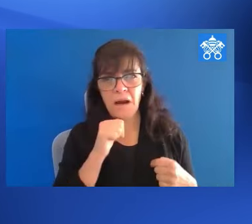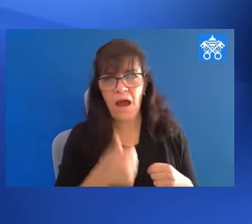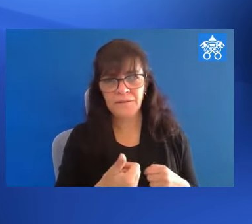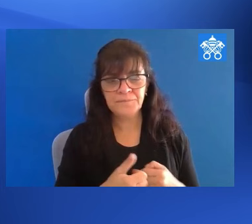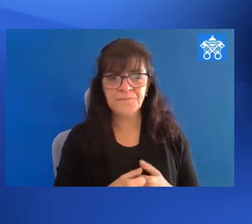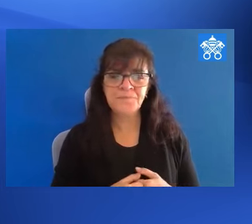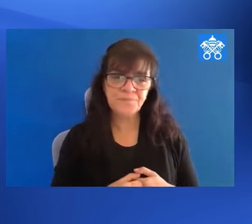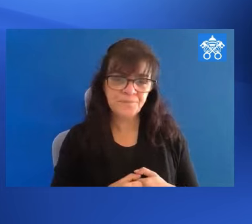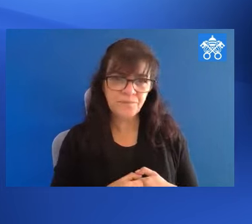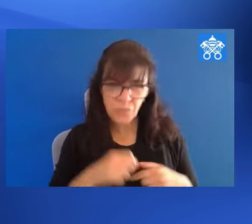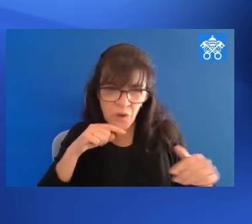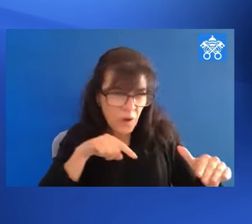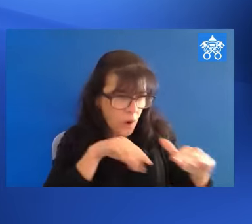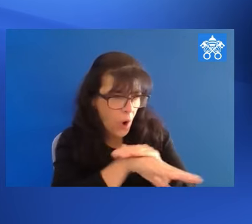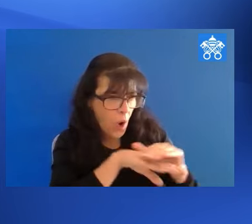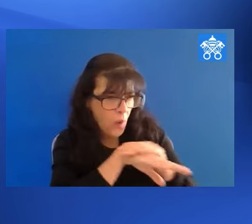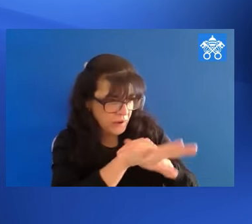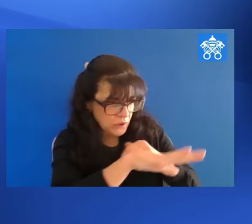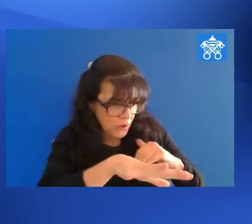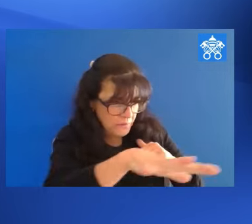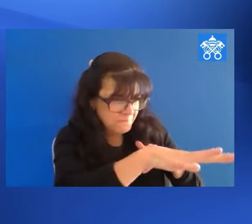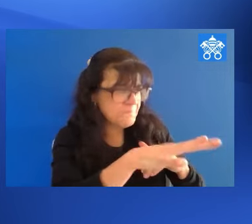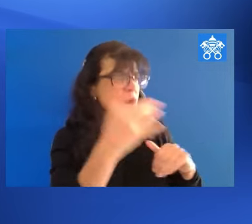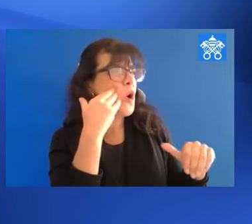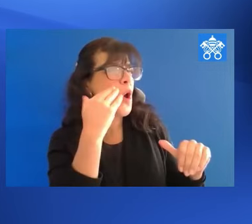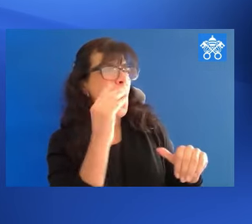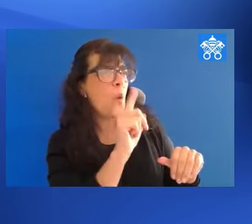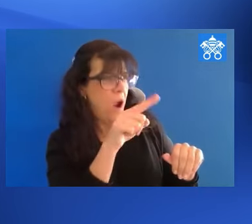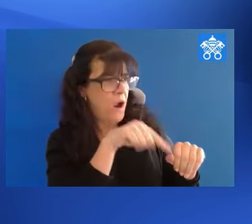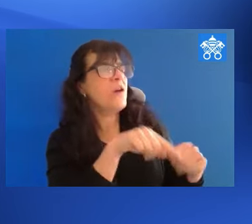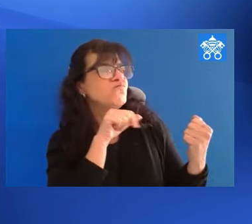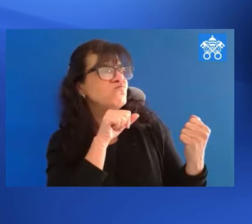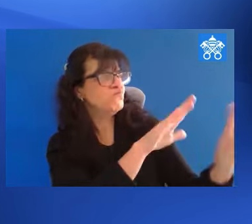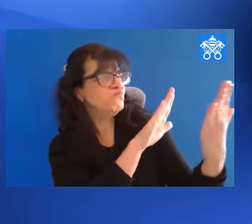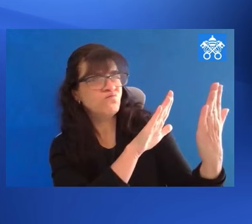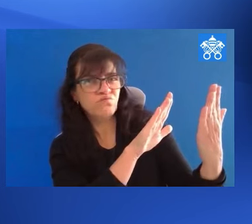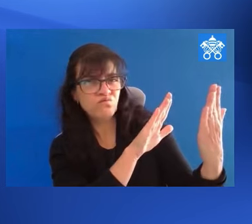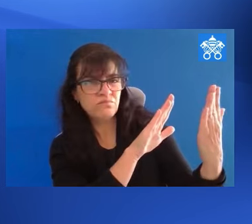We need to go into the wilderness to become aware of their presence and to face them.